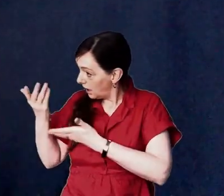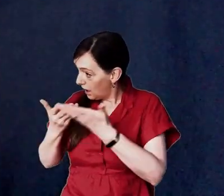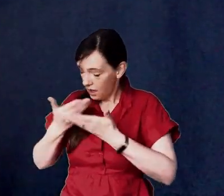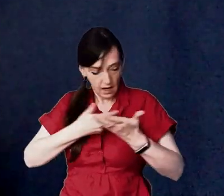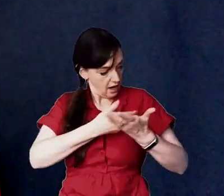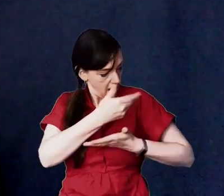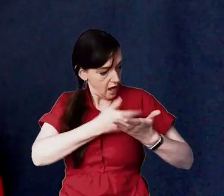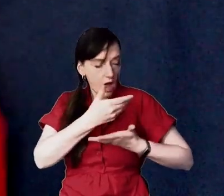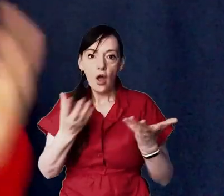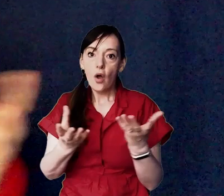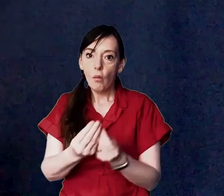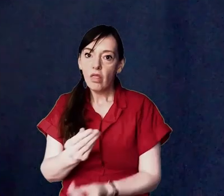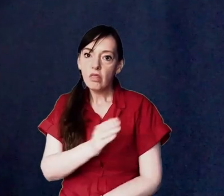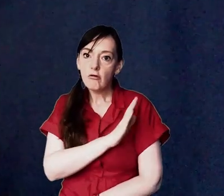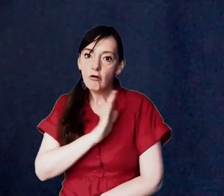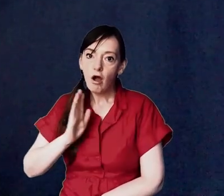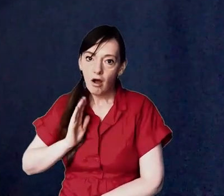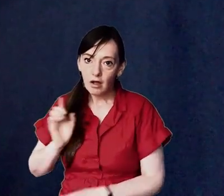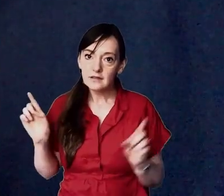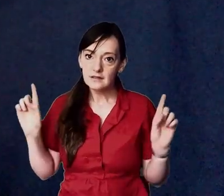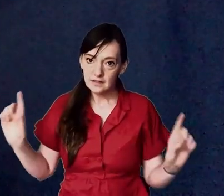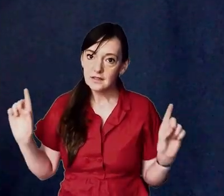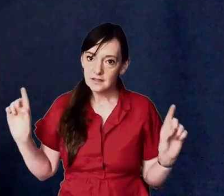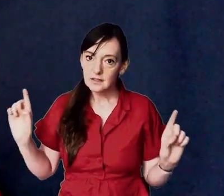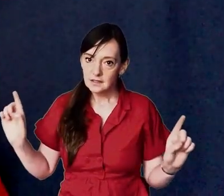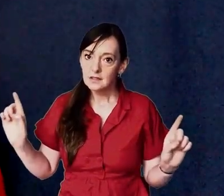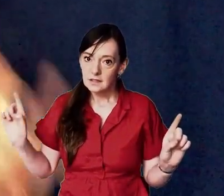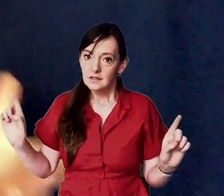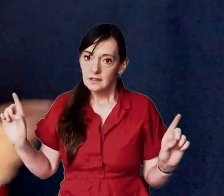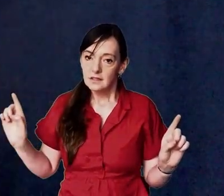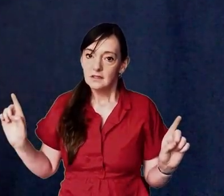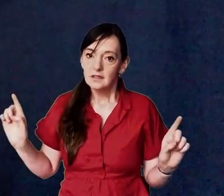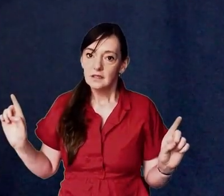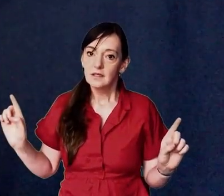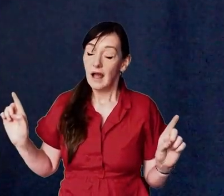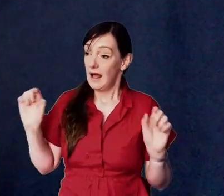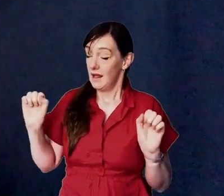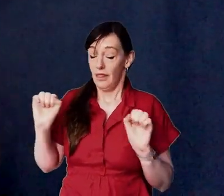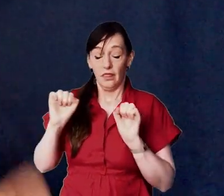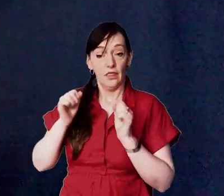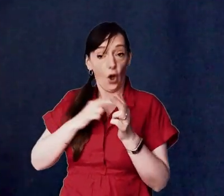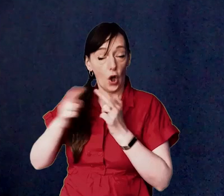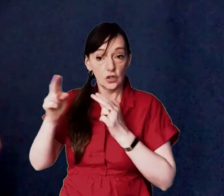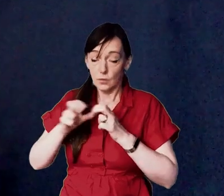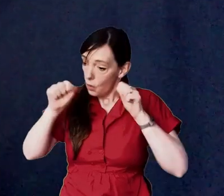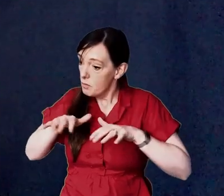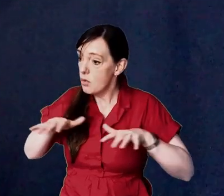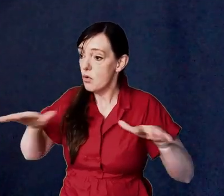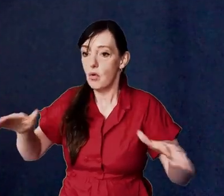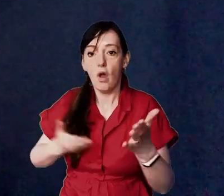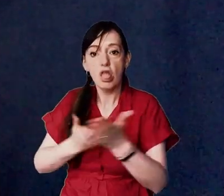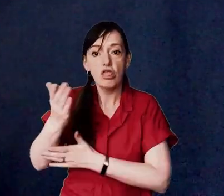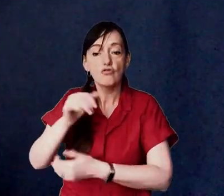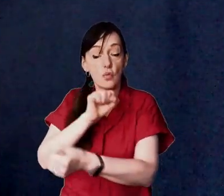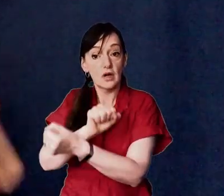describes in philippians the incredible opportunity that his chains have opened up and how the gospel has spread uh among all of the prison and even caesar's